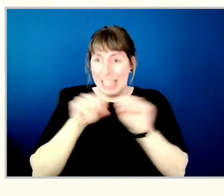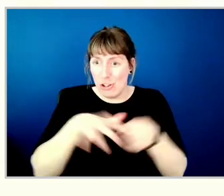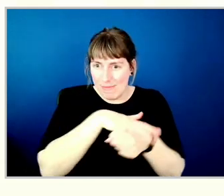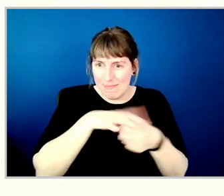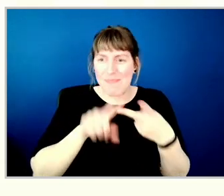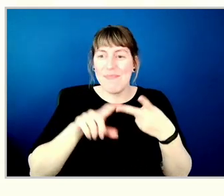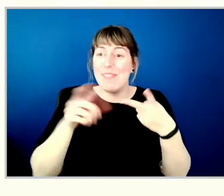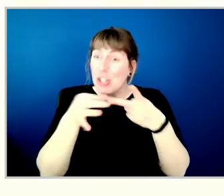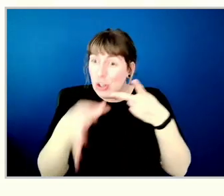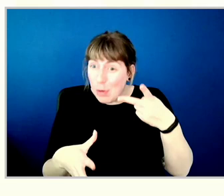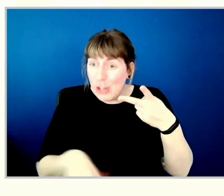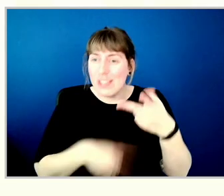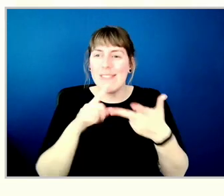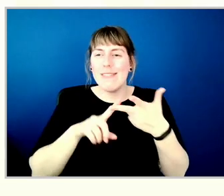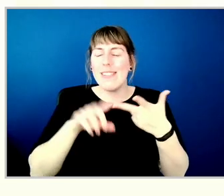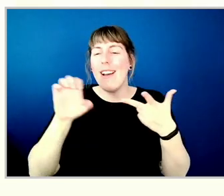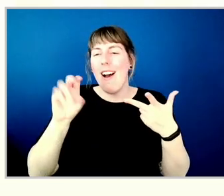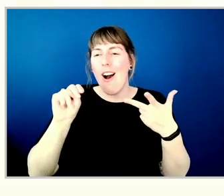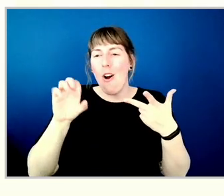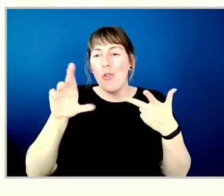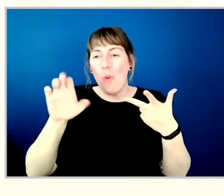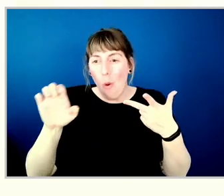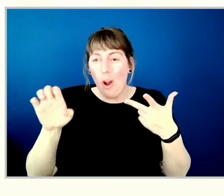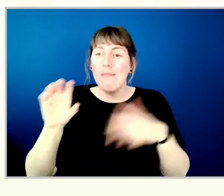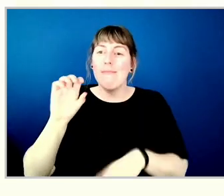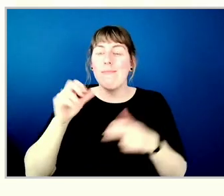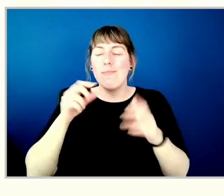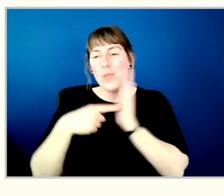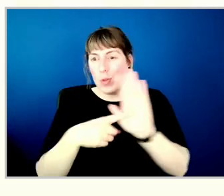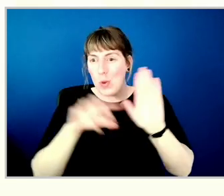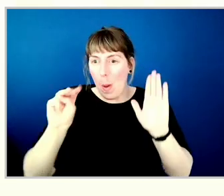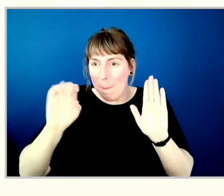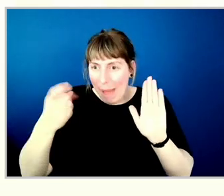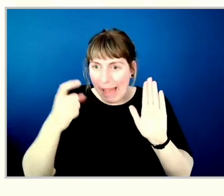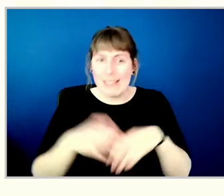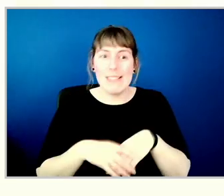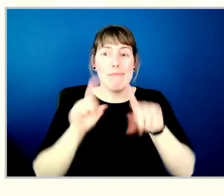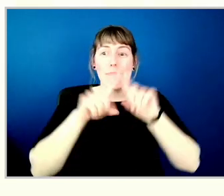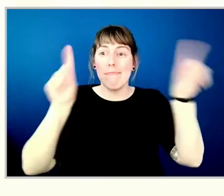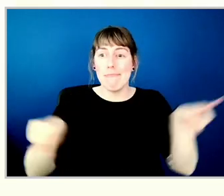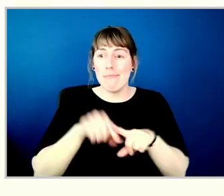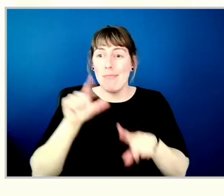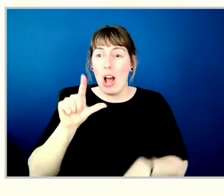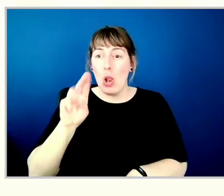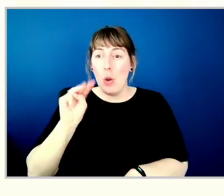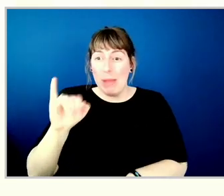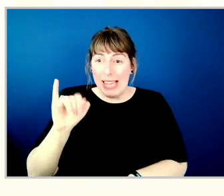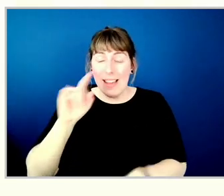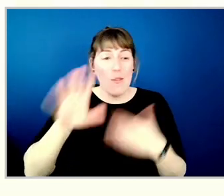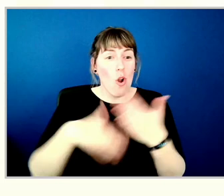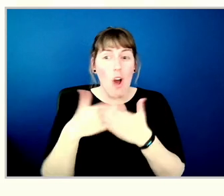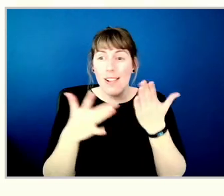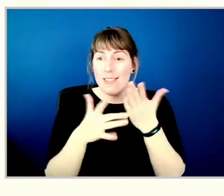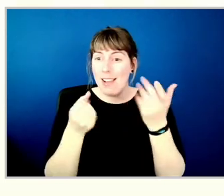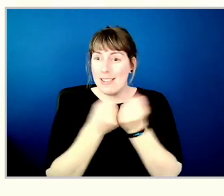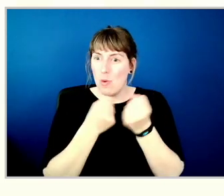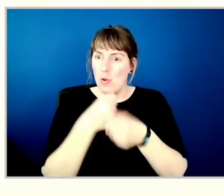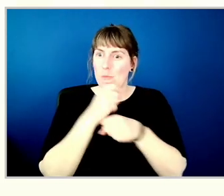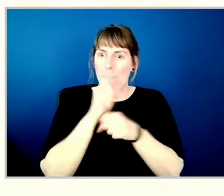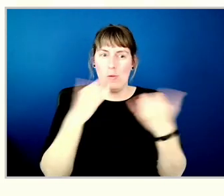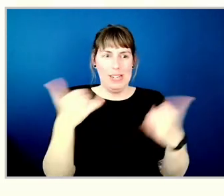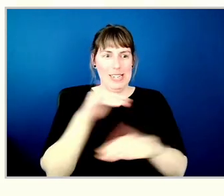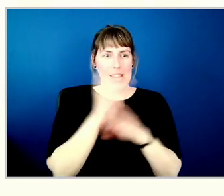Encore and Showmax, and our voting platform provider, Lumi, for your technical support in ensuring tonight's